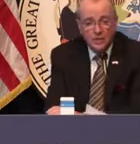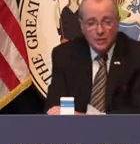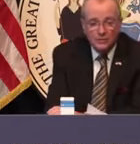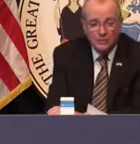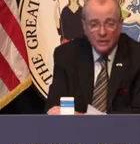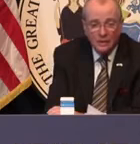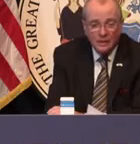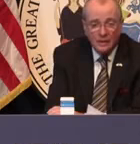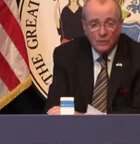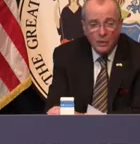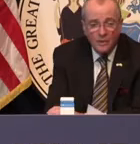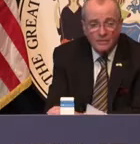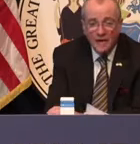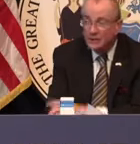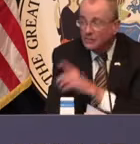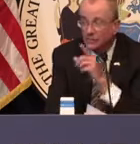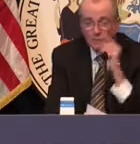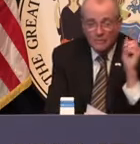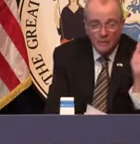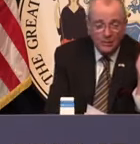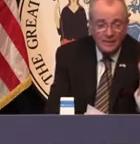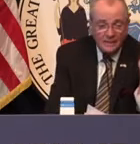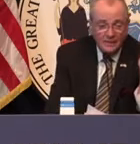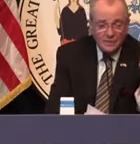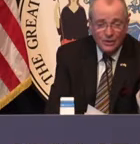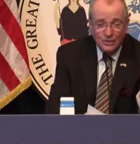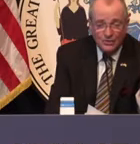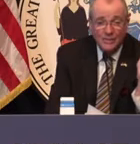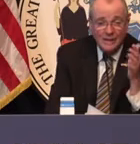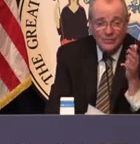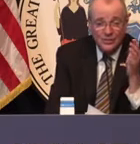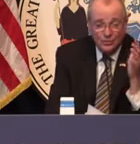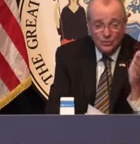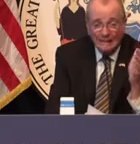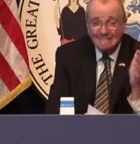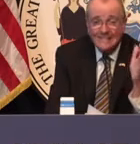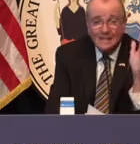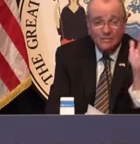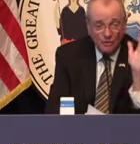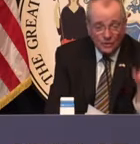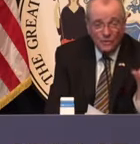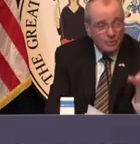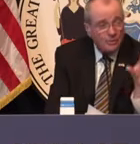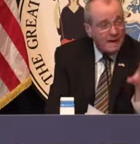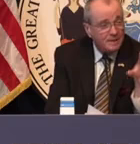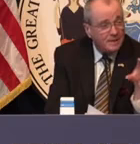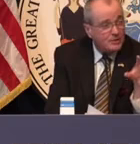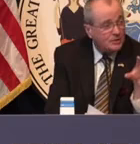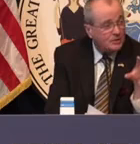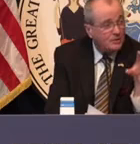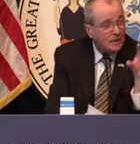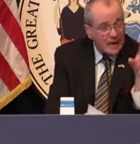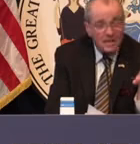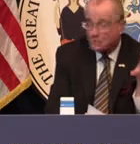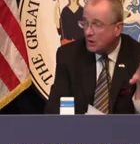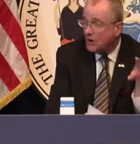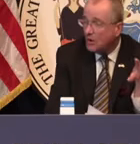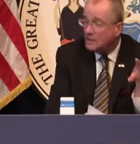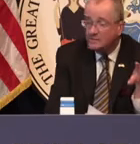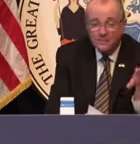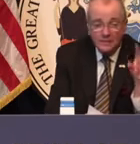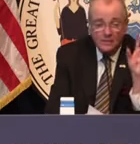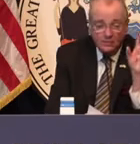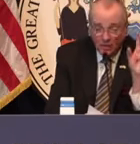and Mahan can show us what we've got. Let's just remember this goes from left to right. Vulnerable populations, highest